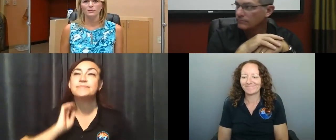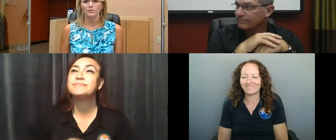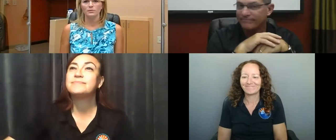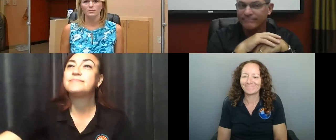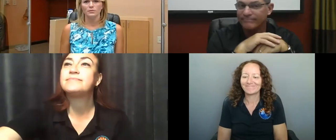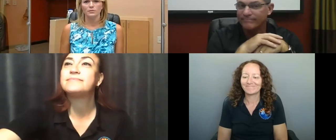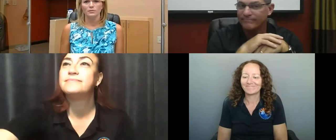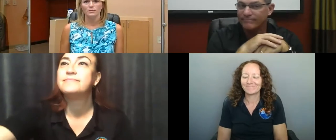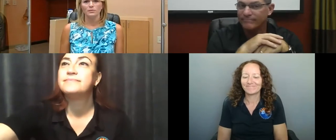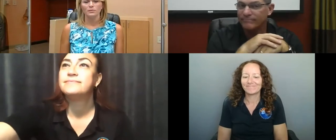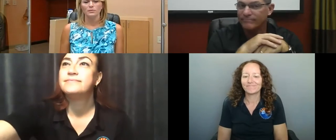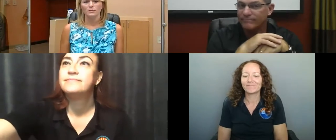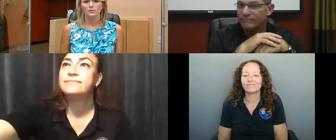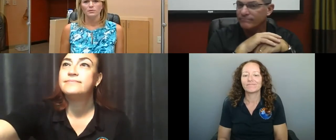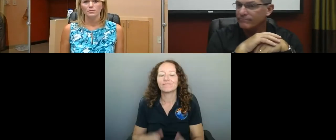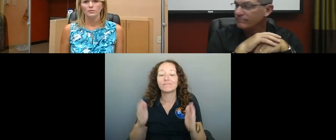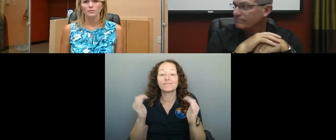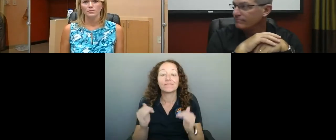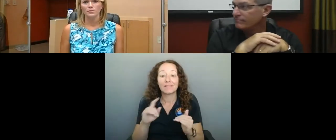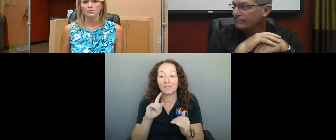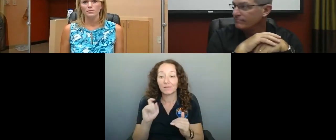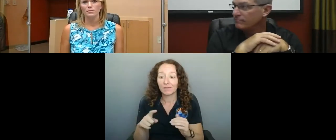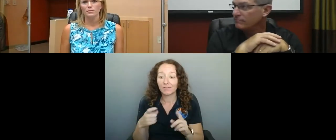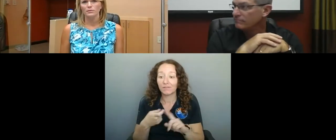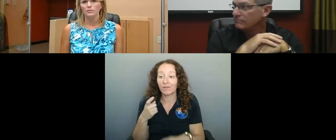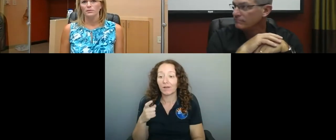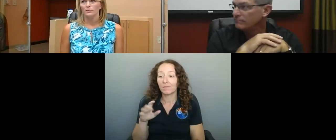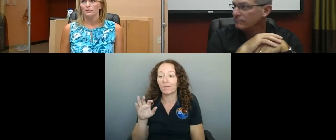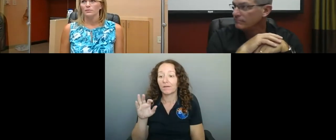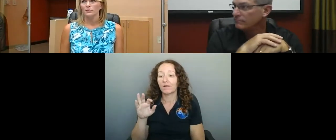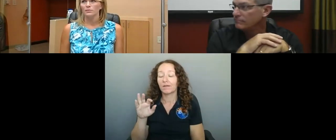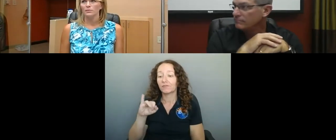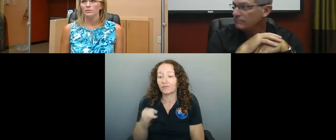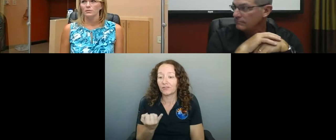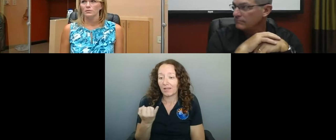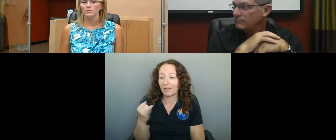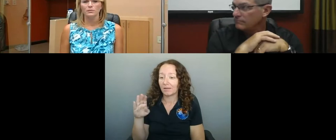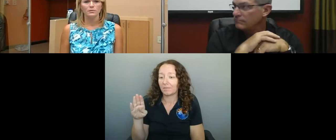help. And our next question is from First Initial J Bendig.